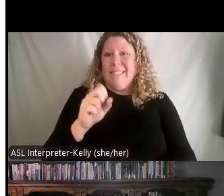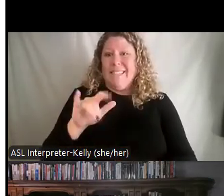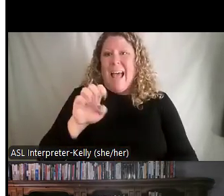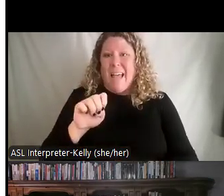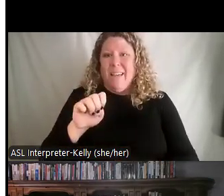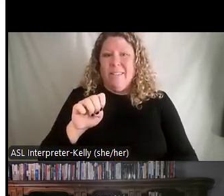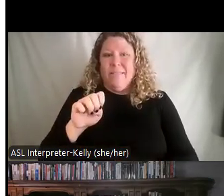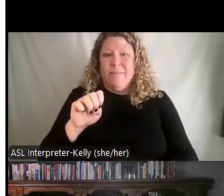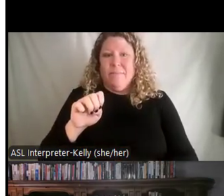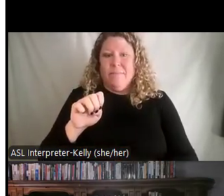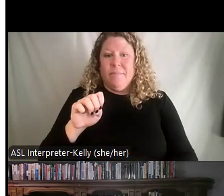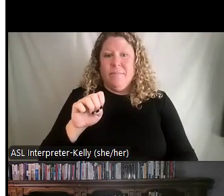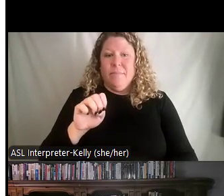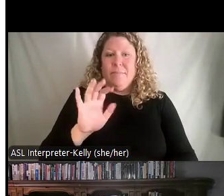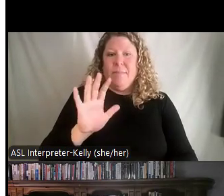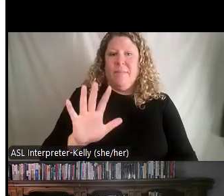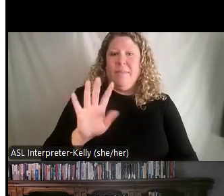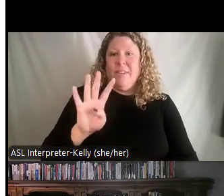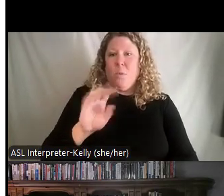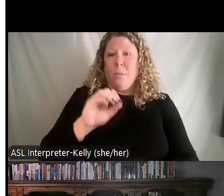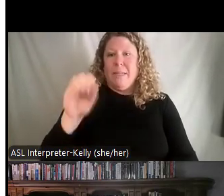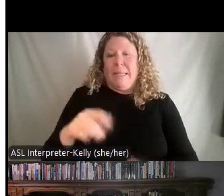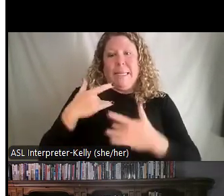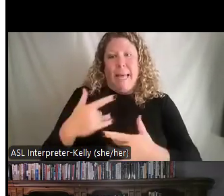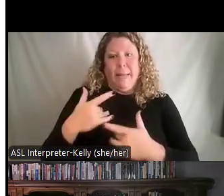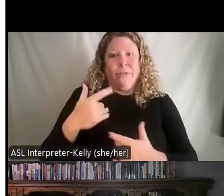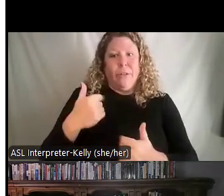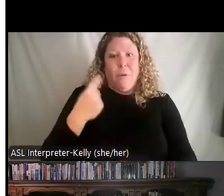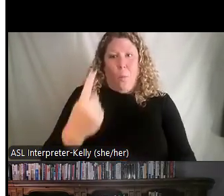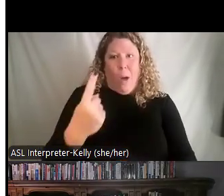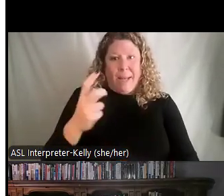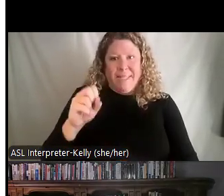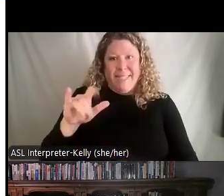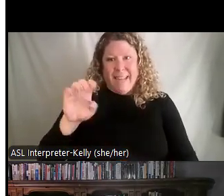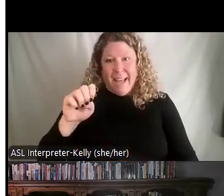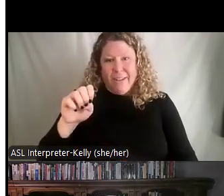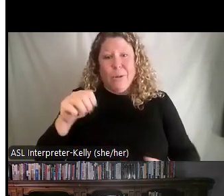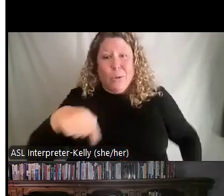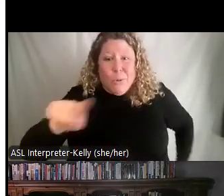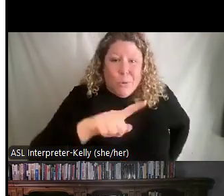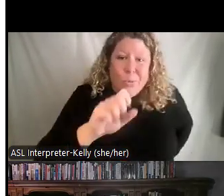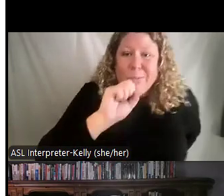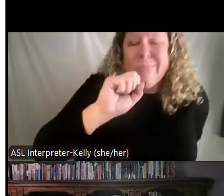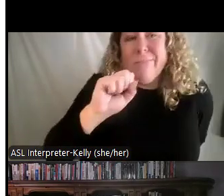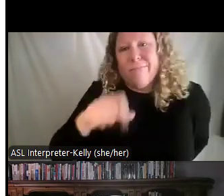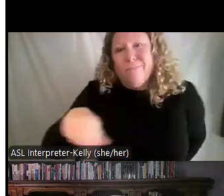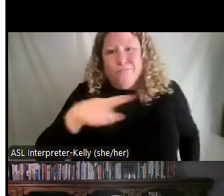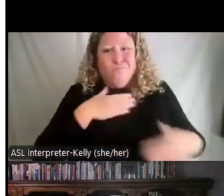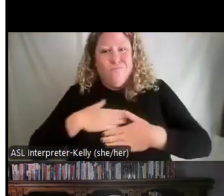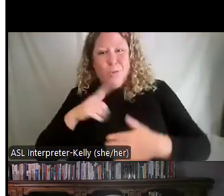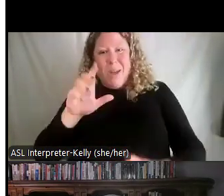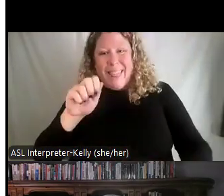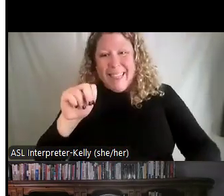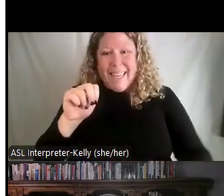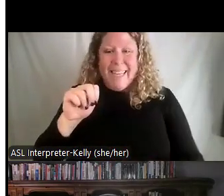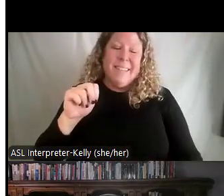of you only have, you prefer one style. Now, I think because you guys are into lean, you understand the importance of that. You saw that